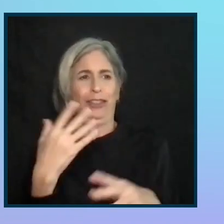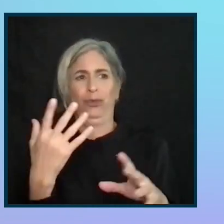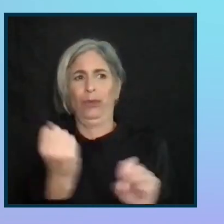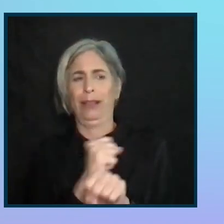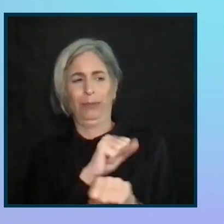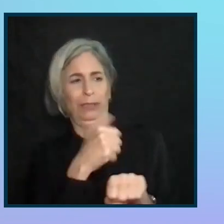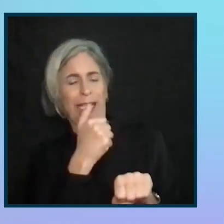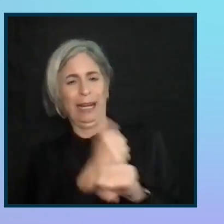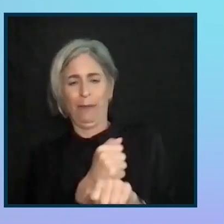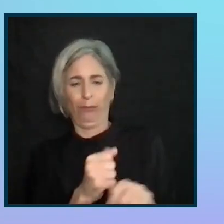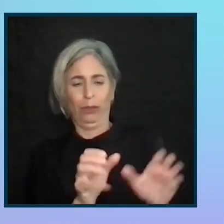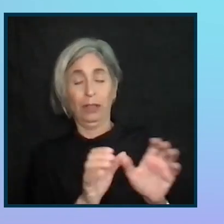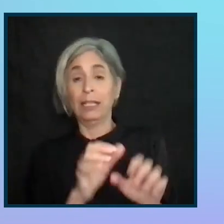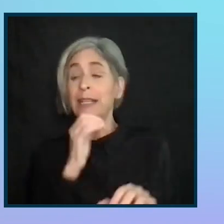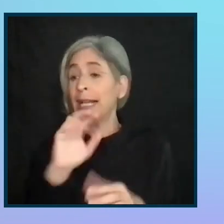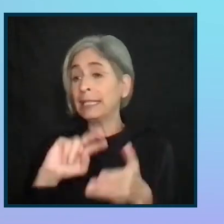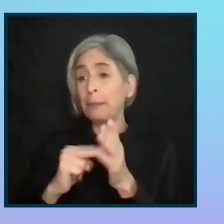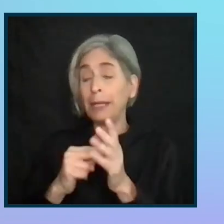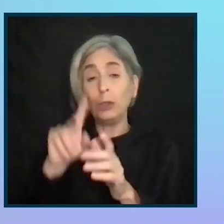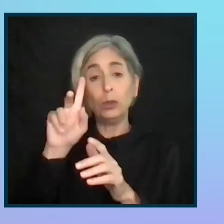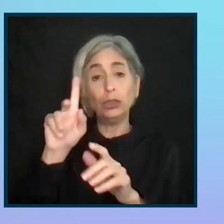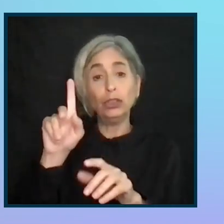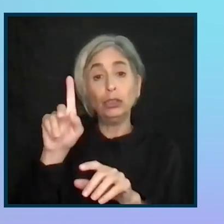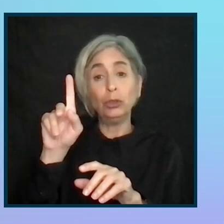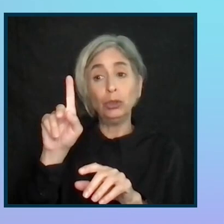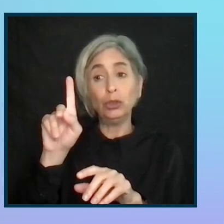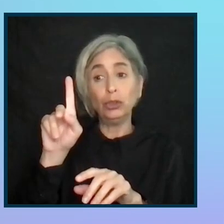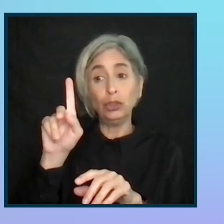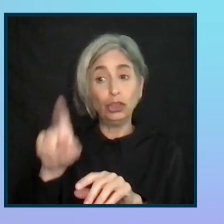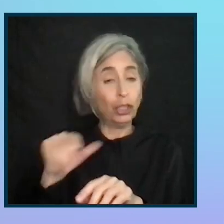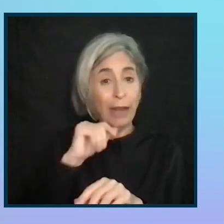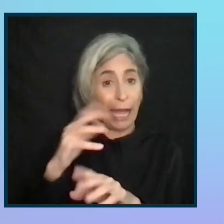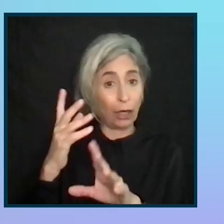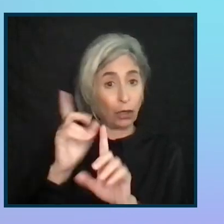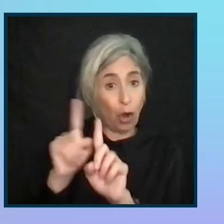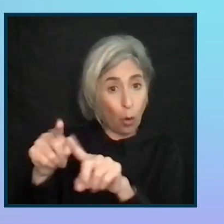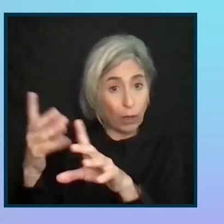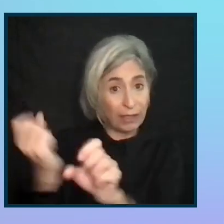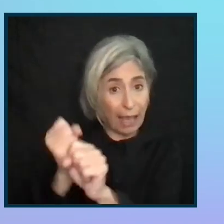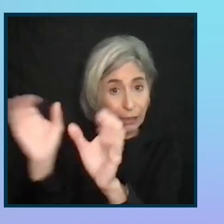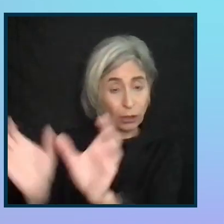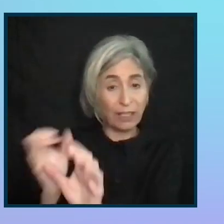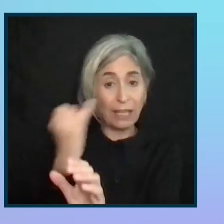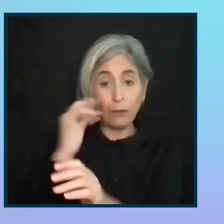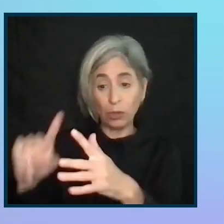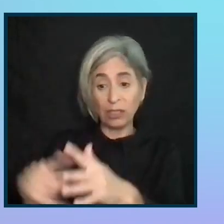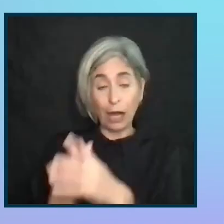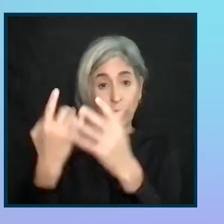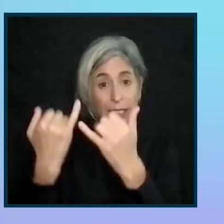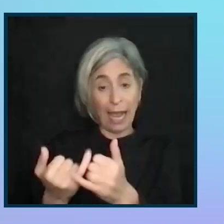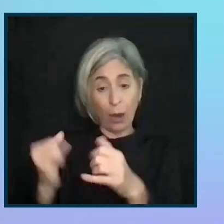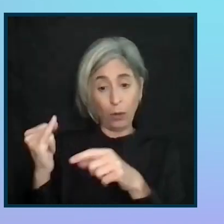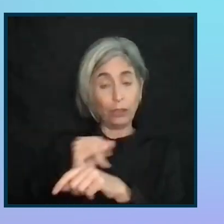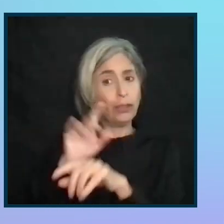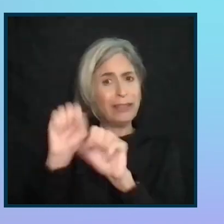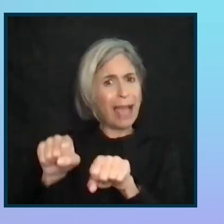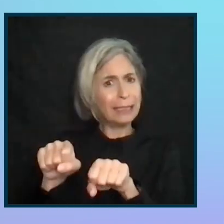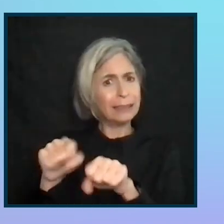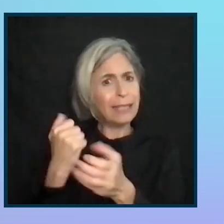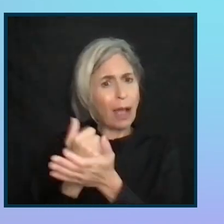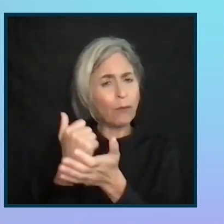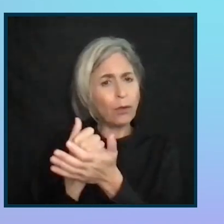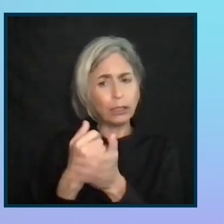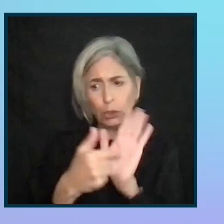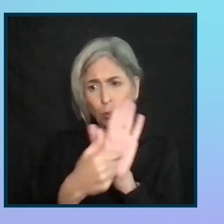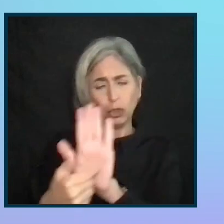place. That is not to say that you shouldn't go out and get them. I think if you're starting out in the industry, then it can be a useful thing to